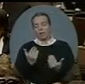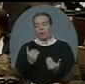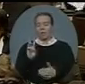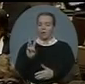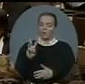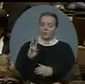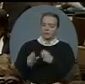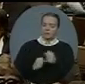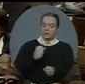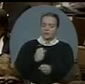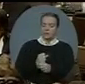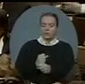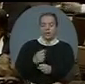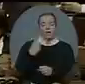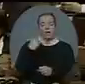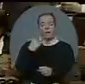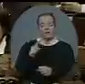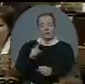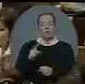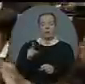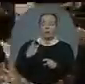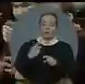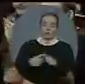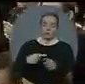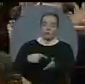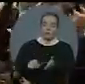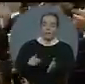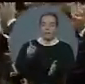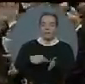changing those things, and Mr. Speaker, we're not going back.